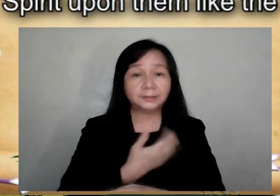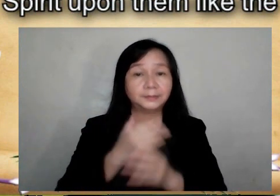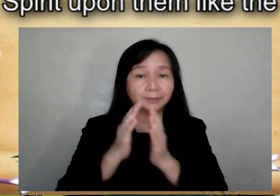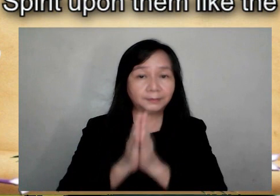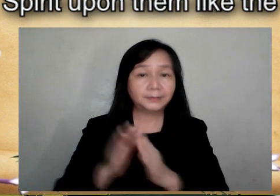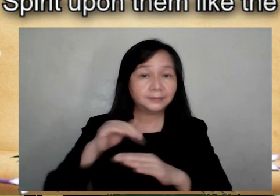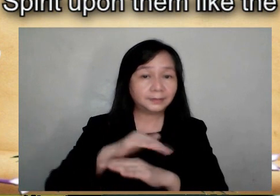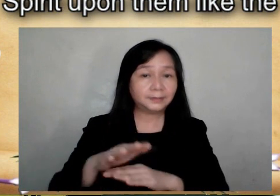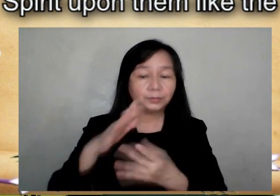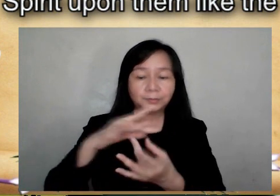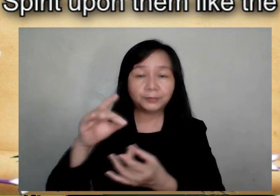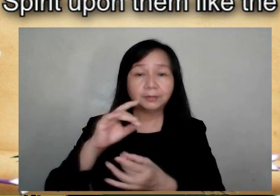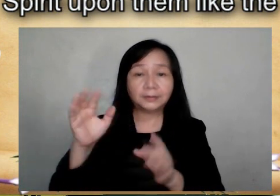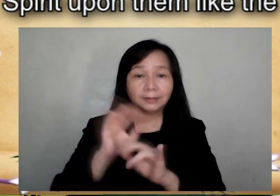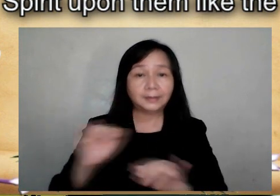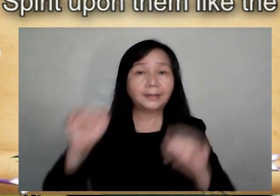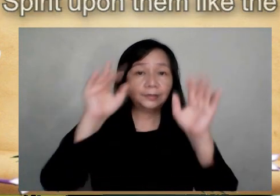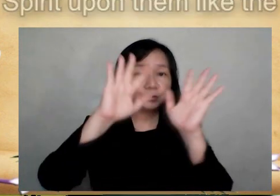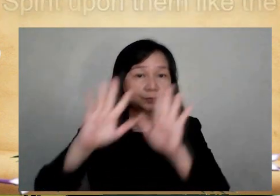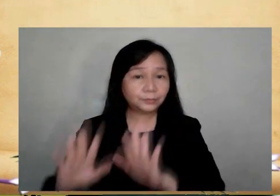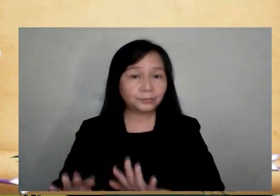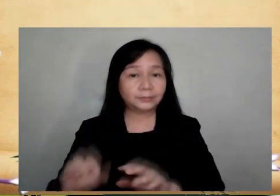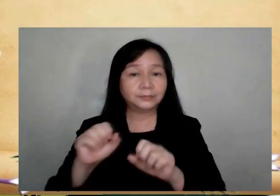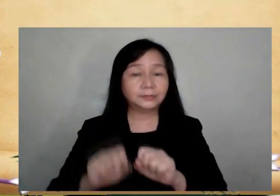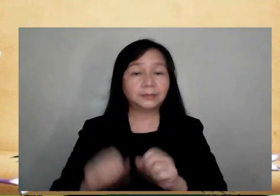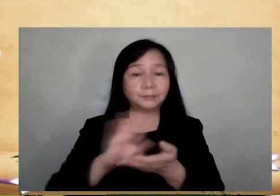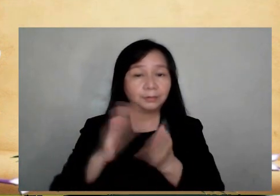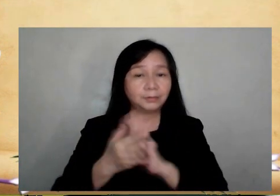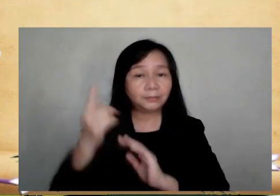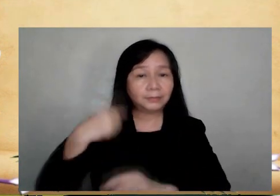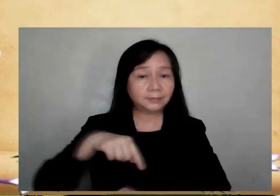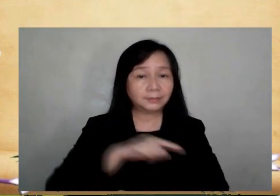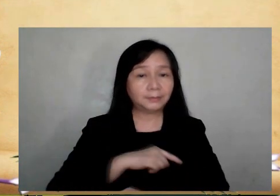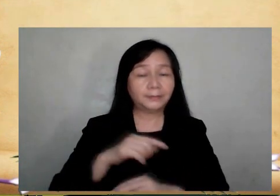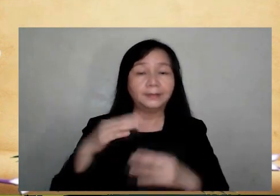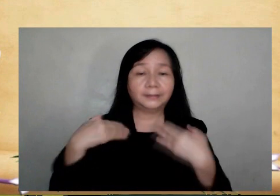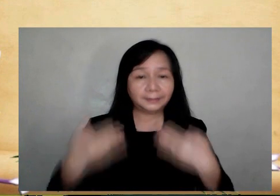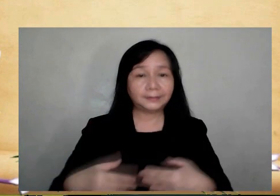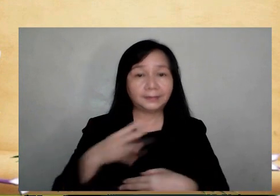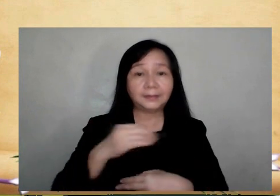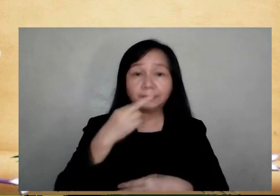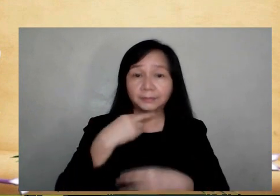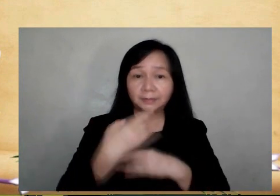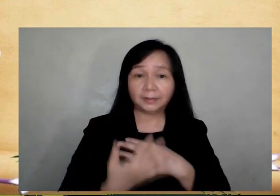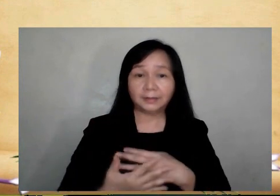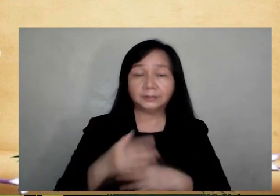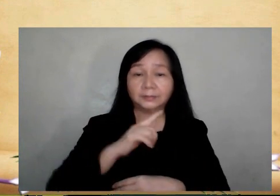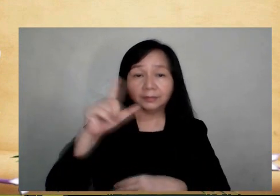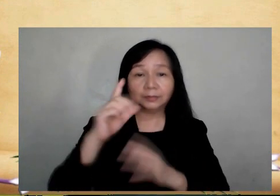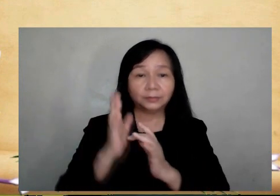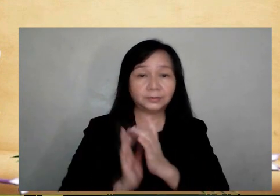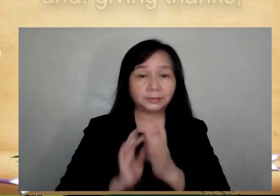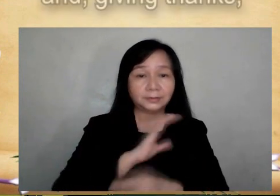by sending down Your Spirit upon them, like the dewfall, so that they may become for us the body and blood of our